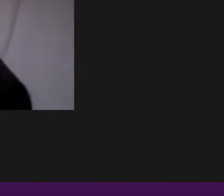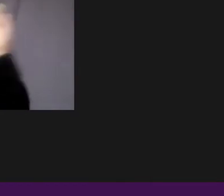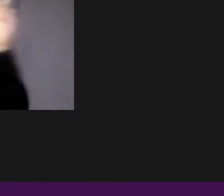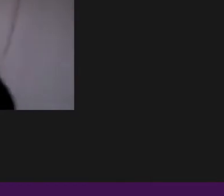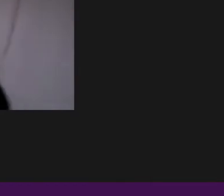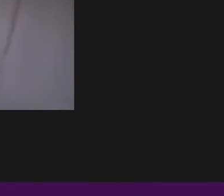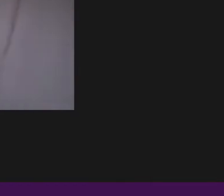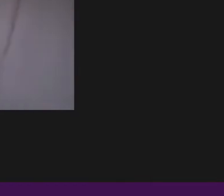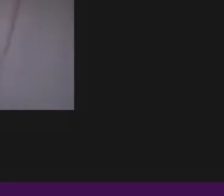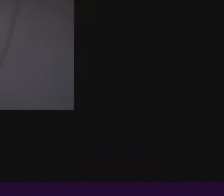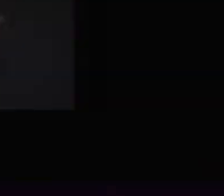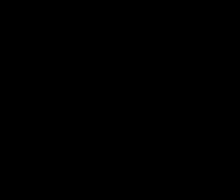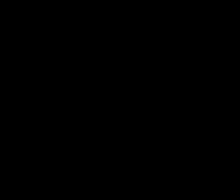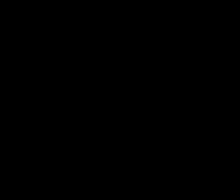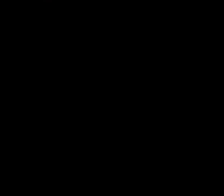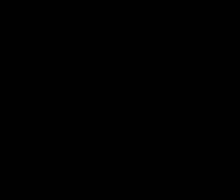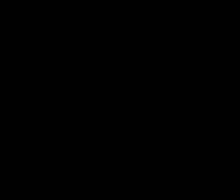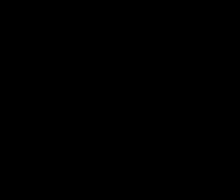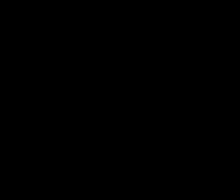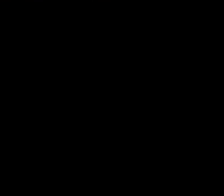we see both of those clips?